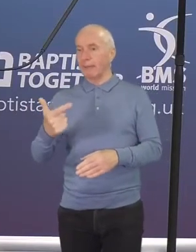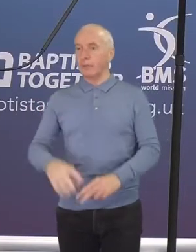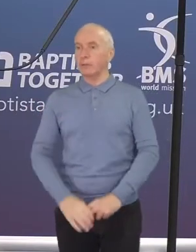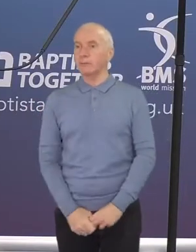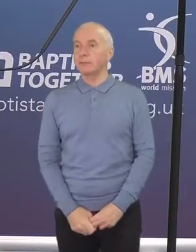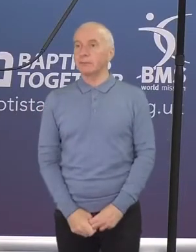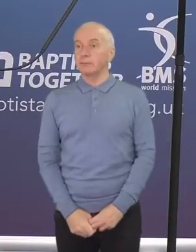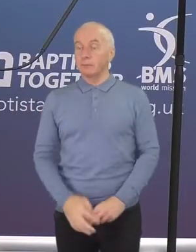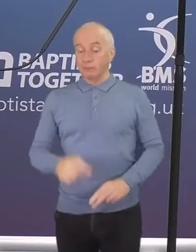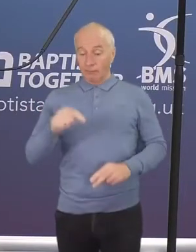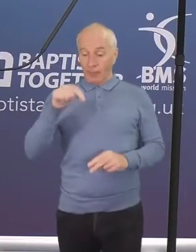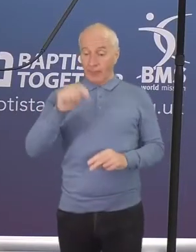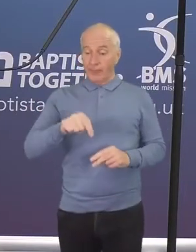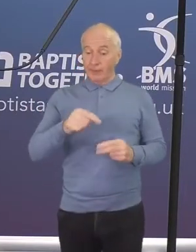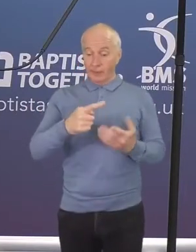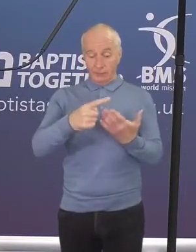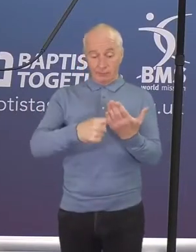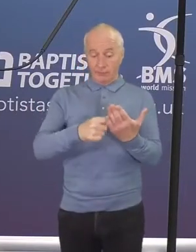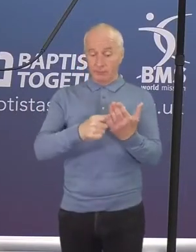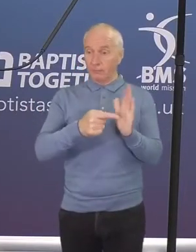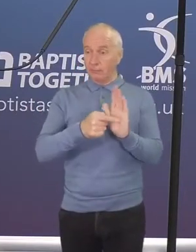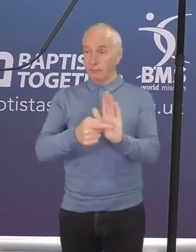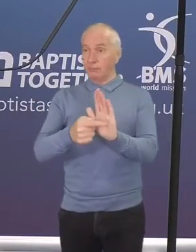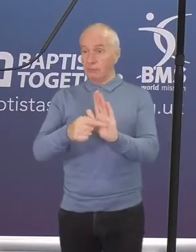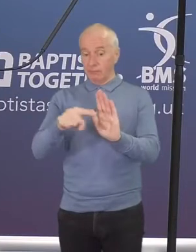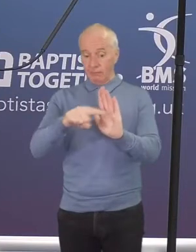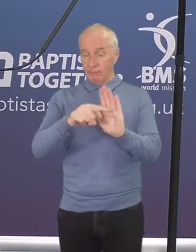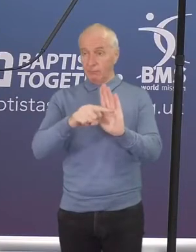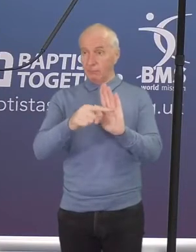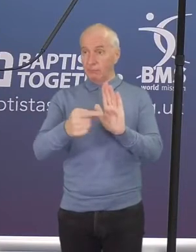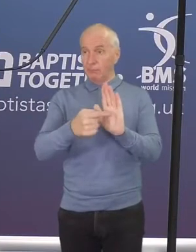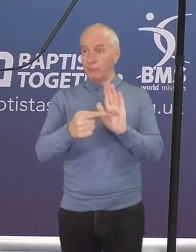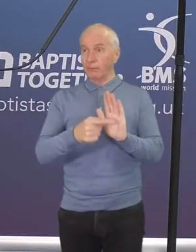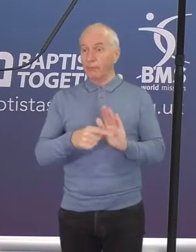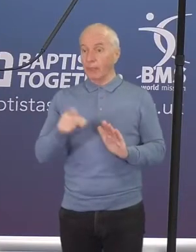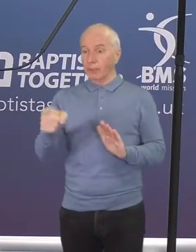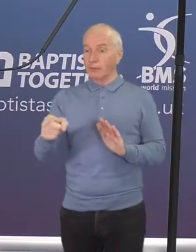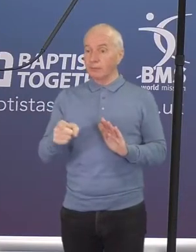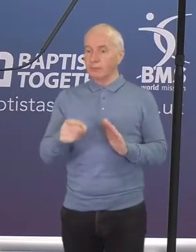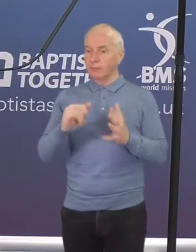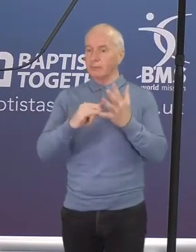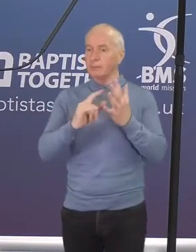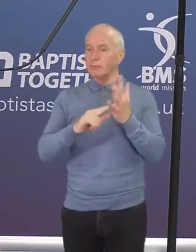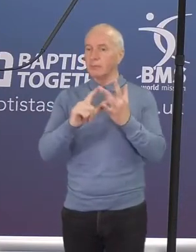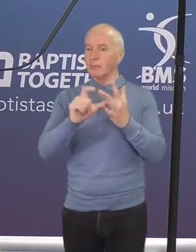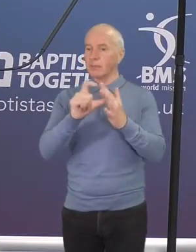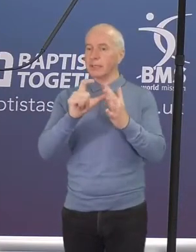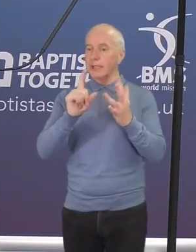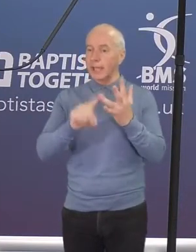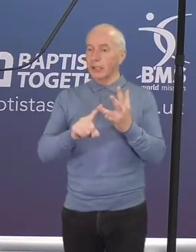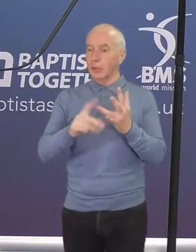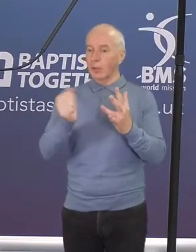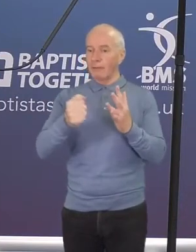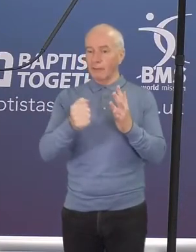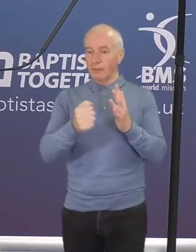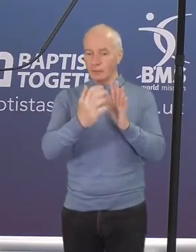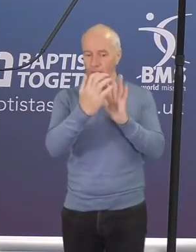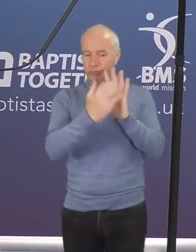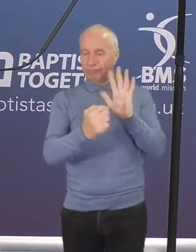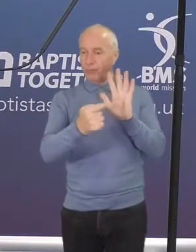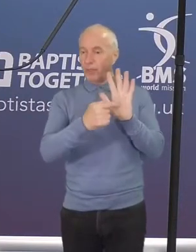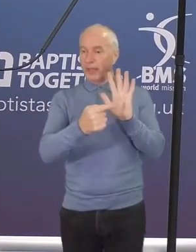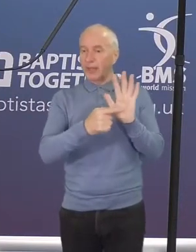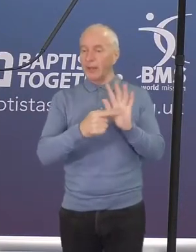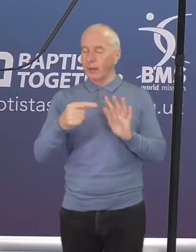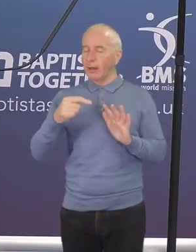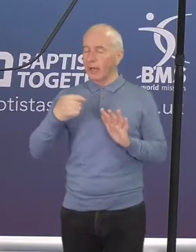this resolution is going to be, you can see it clearly on Slido but I'm going to read it out just because you won't